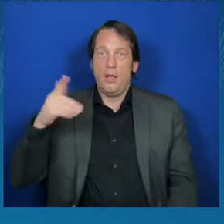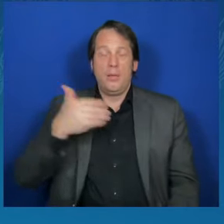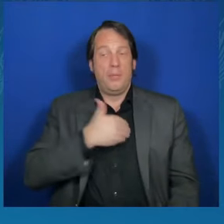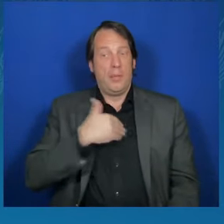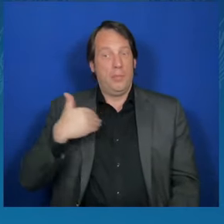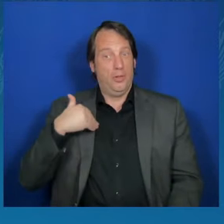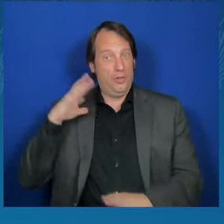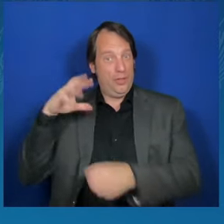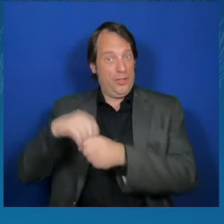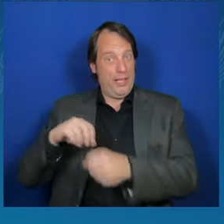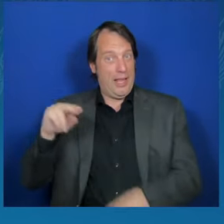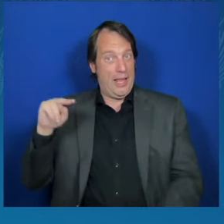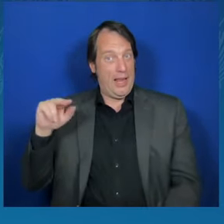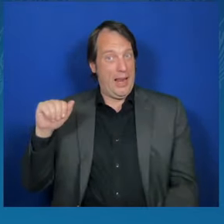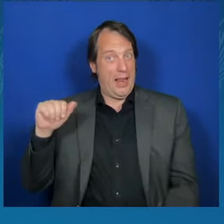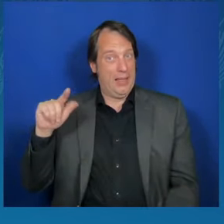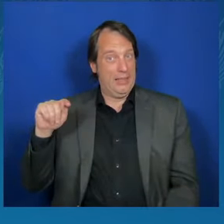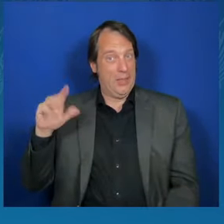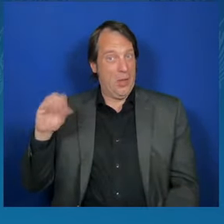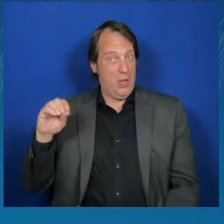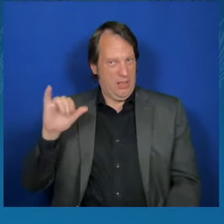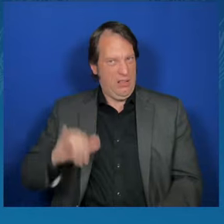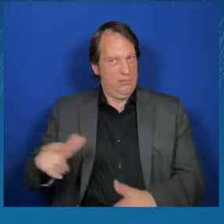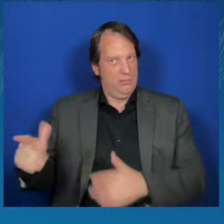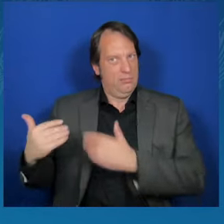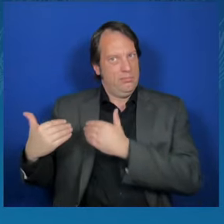is about a commitment to our allies